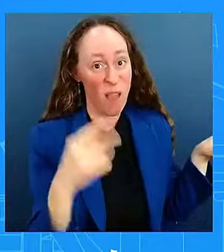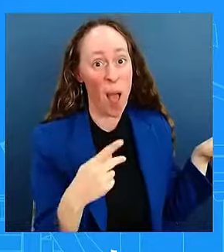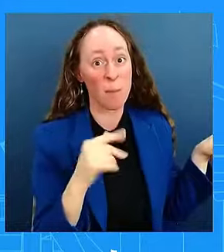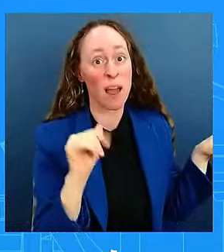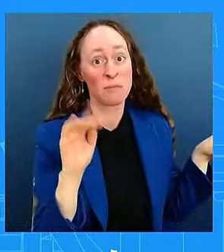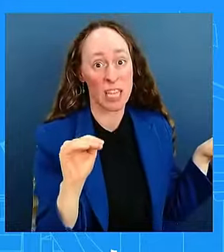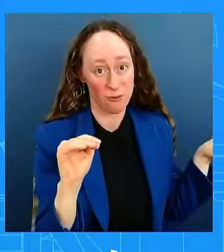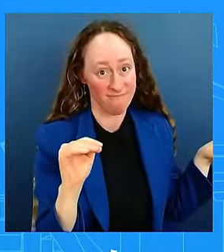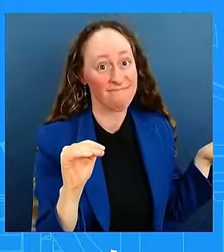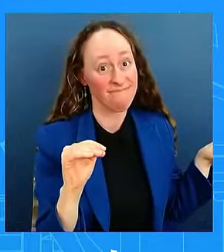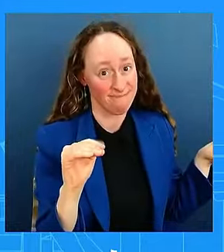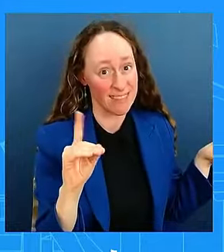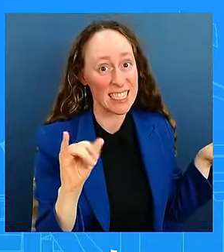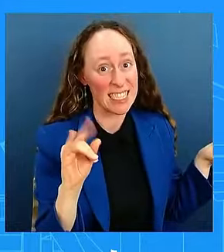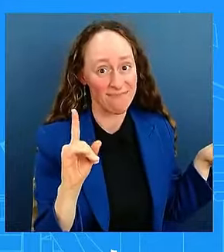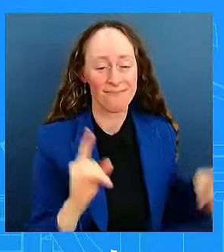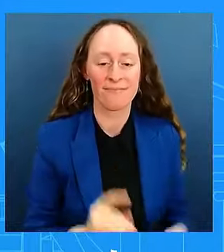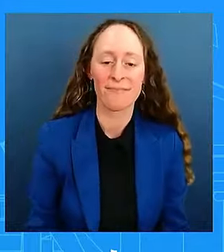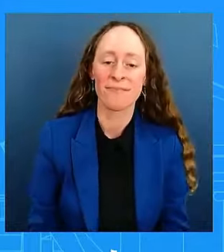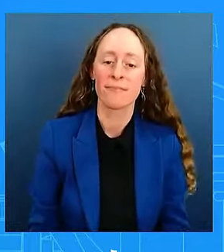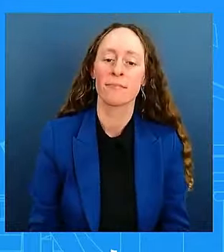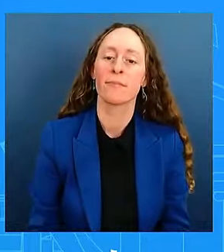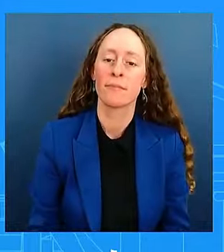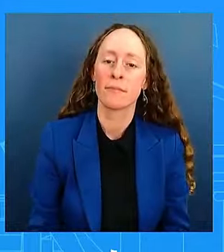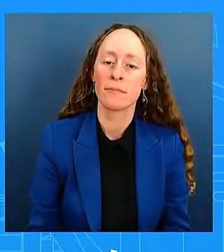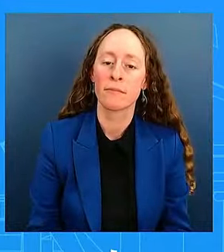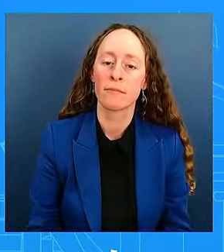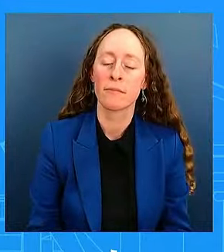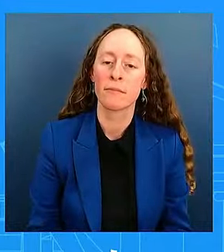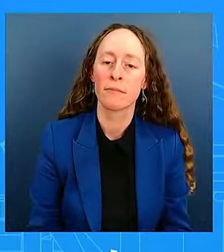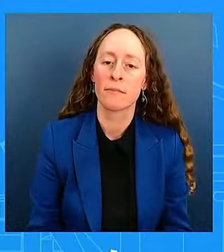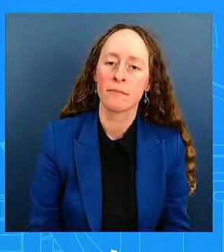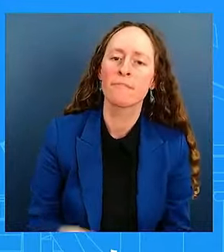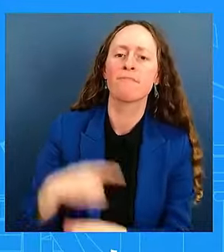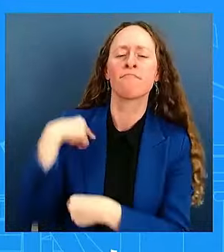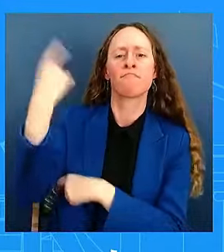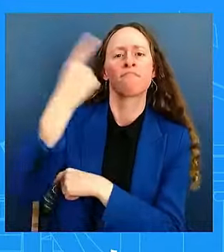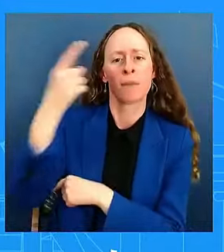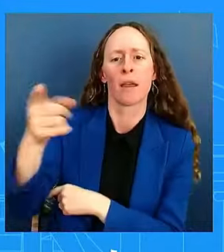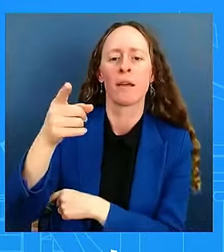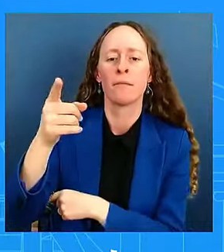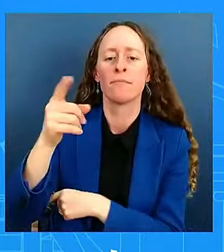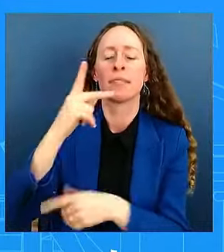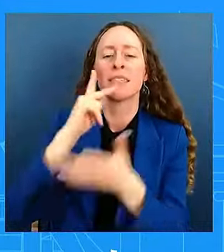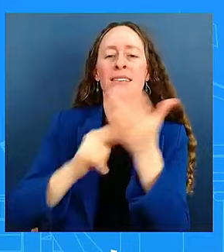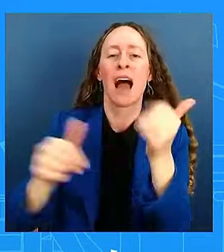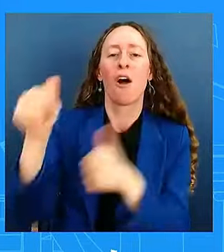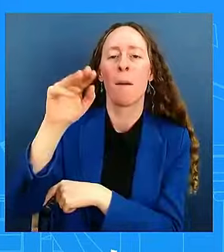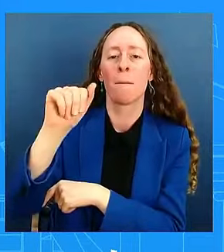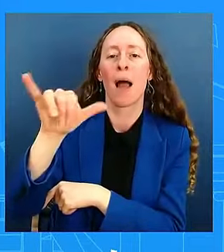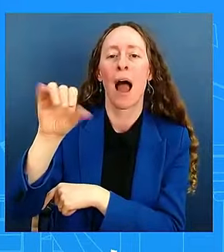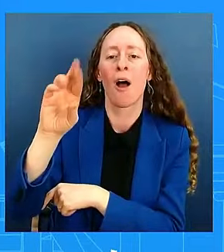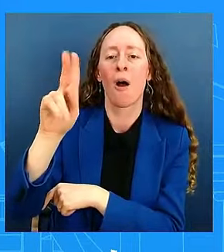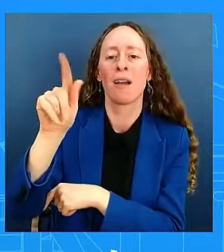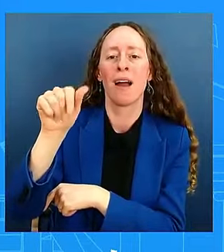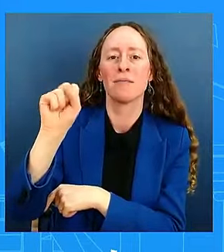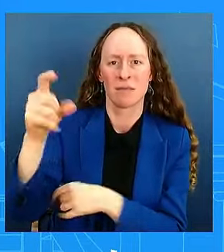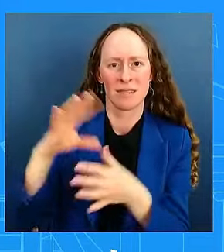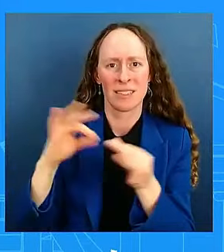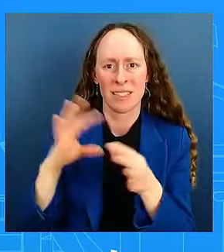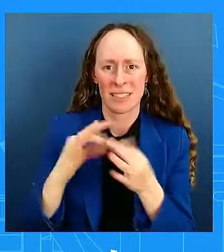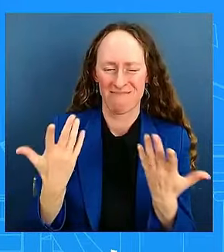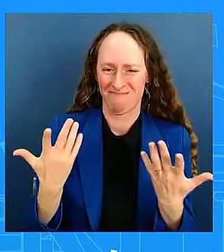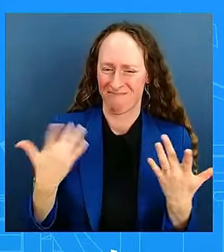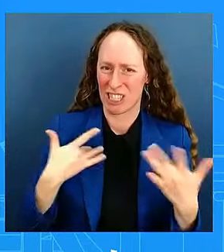secretary Mayorkas had said earlier this week that, uh, he was concerned that they didn't have enough funding until the end, uh, for the rest of the hurricane season.